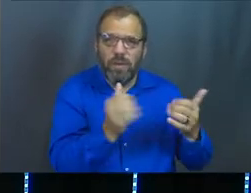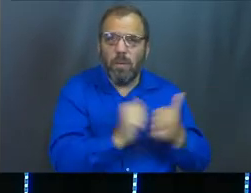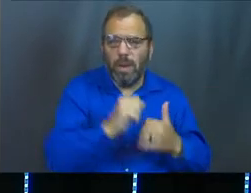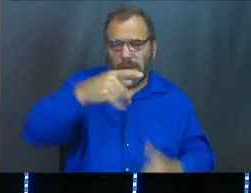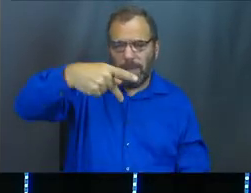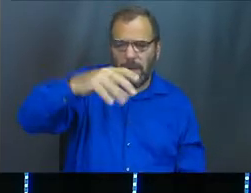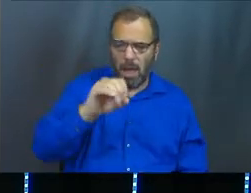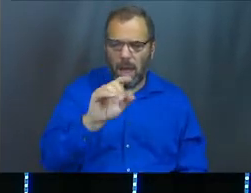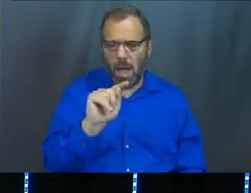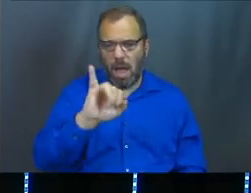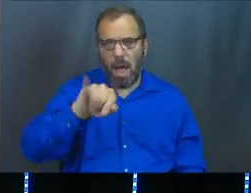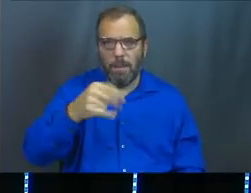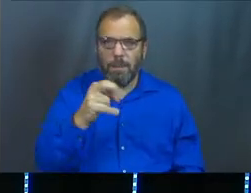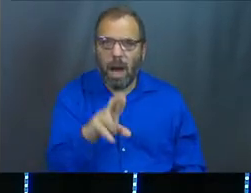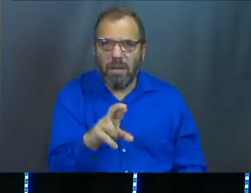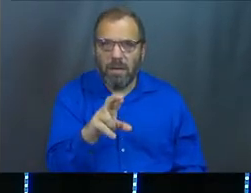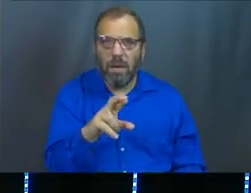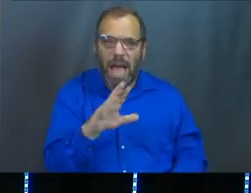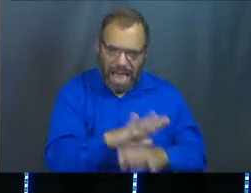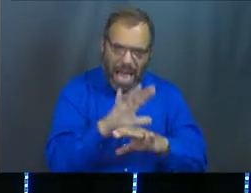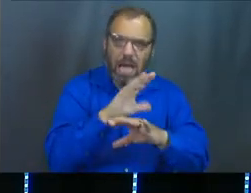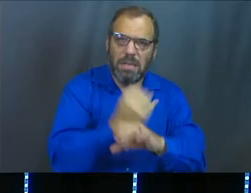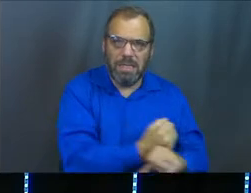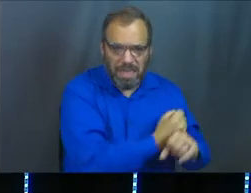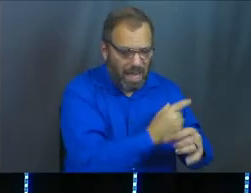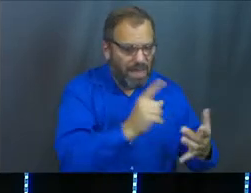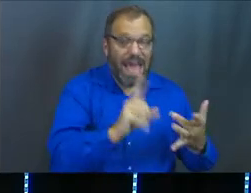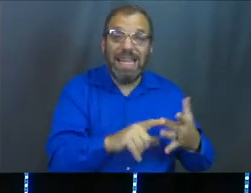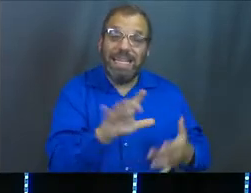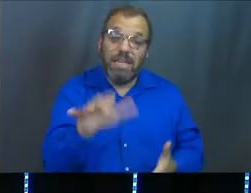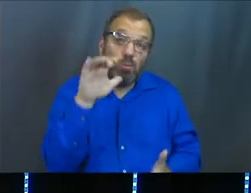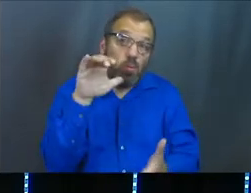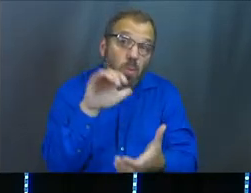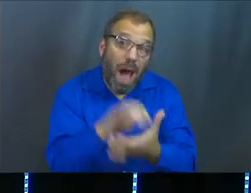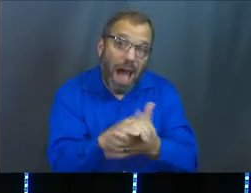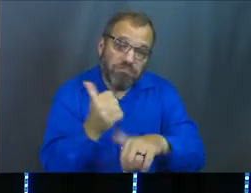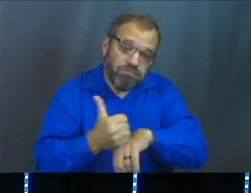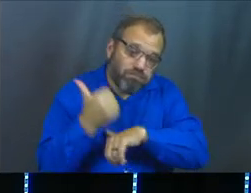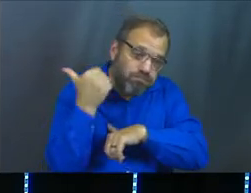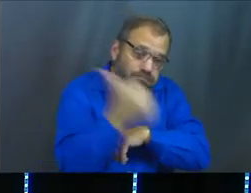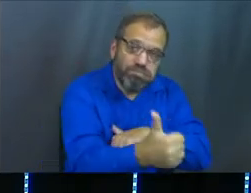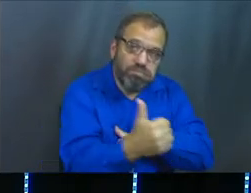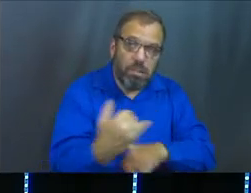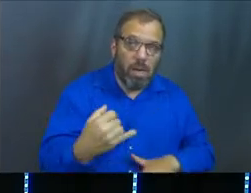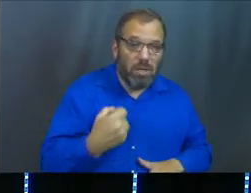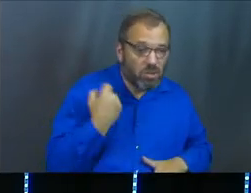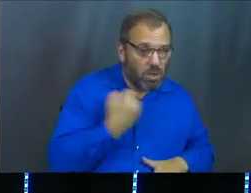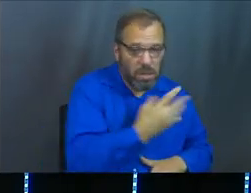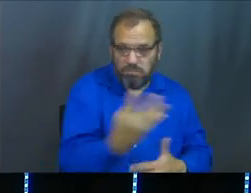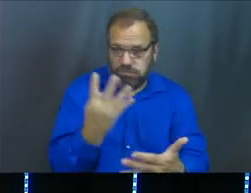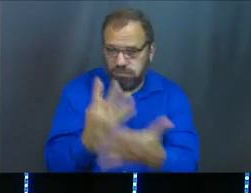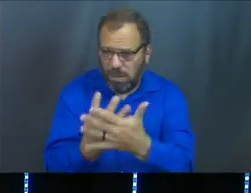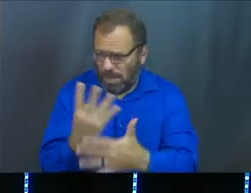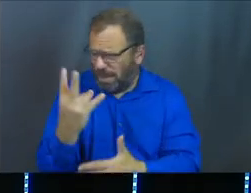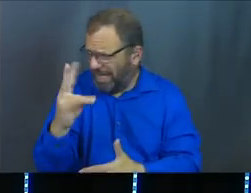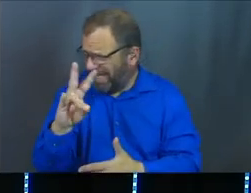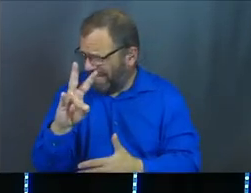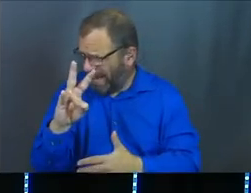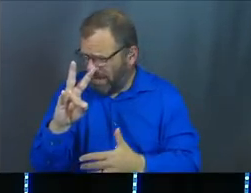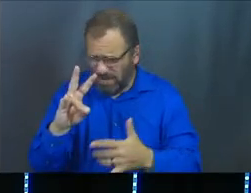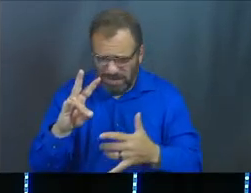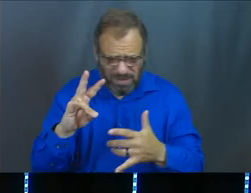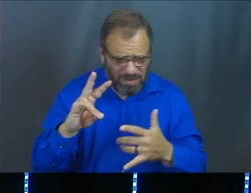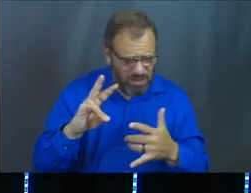with Potiphar as a slave. Then he gets accused by Potiphar's wife, thrown into prison. Maybe he spends seven years, 23